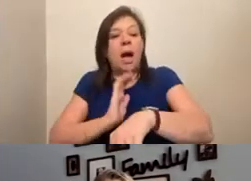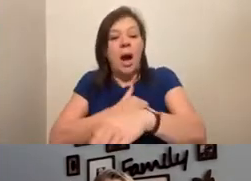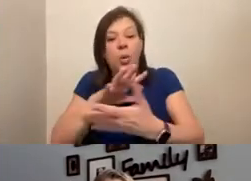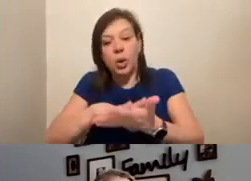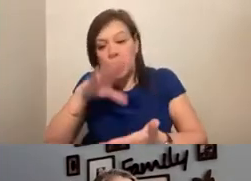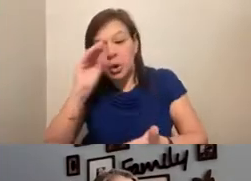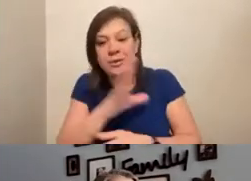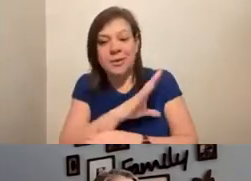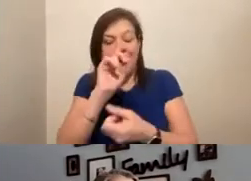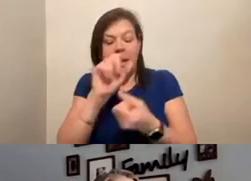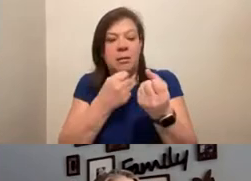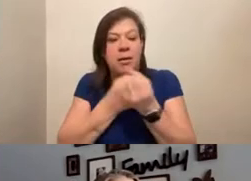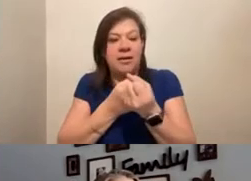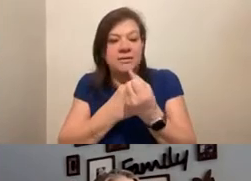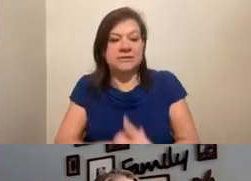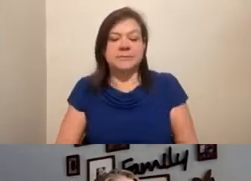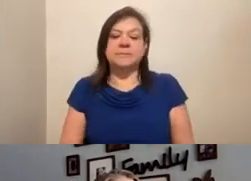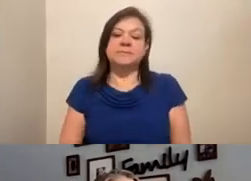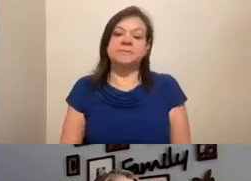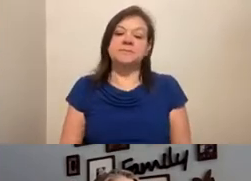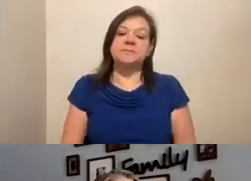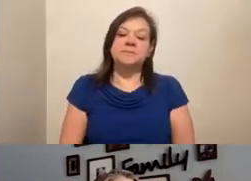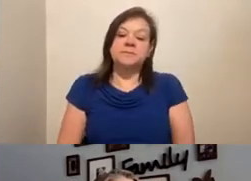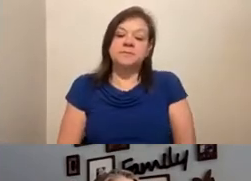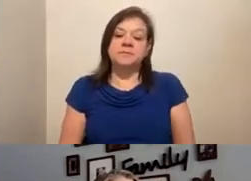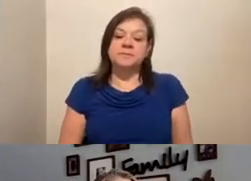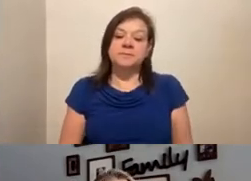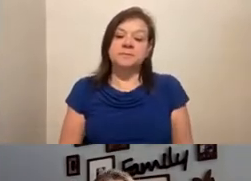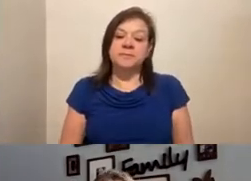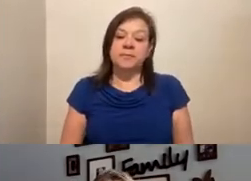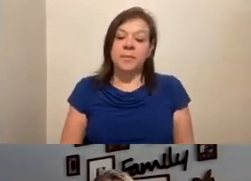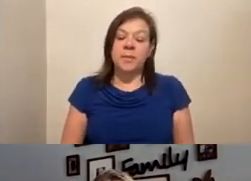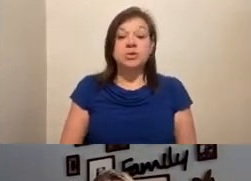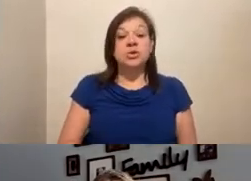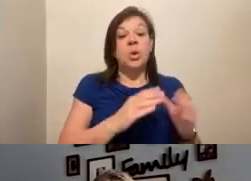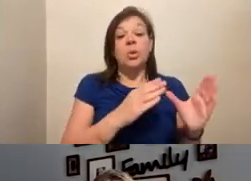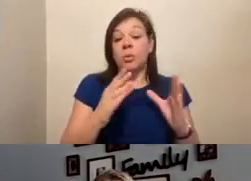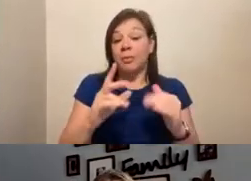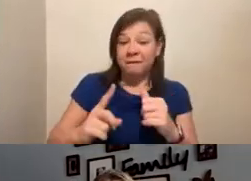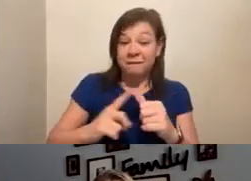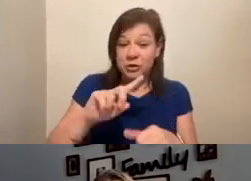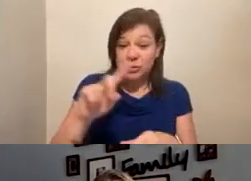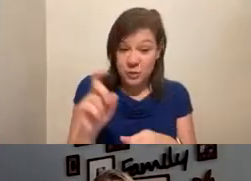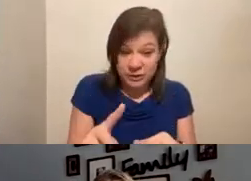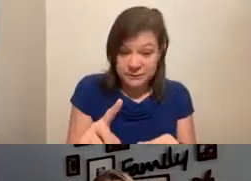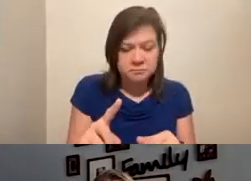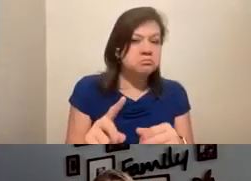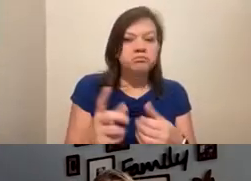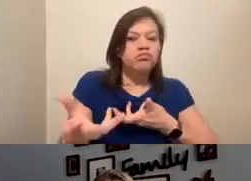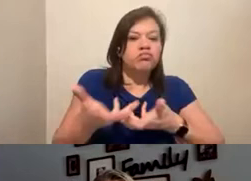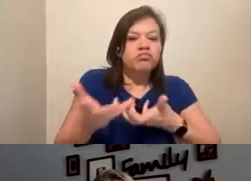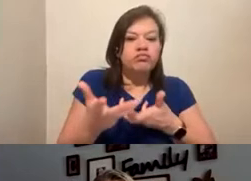advocacy. So as we move into this, this first question, really, which is to engage us in